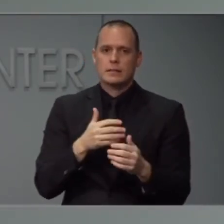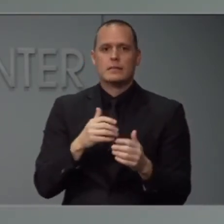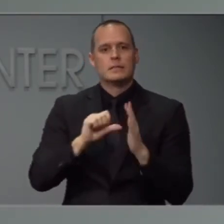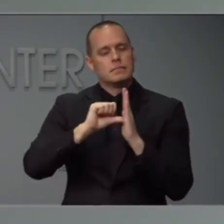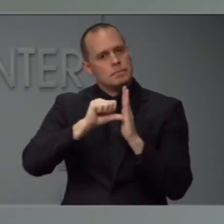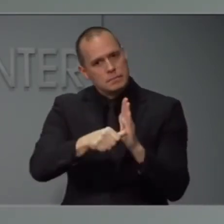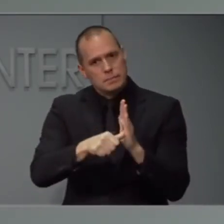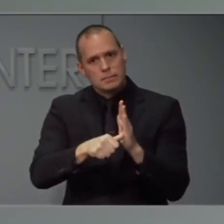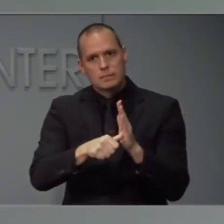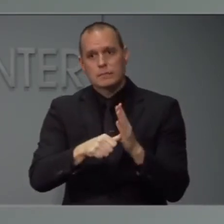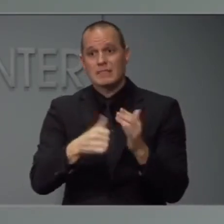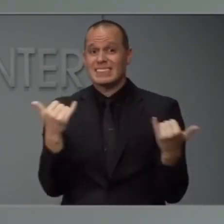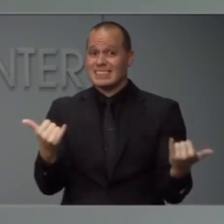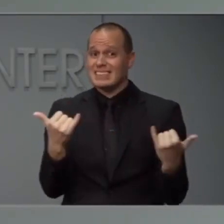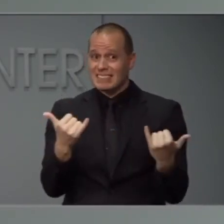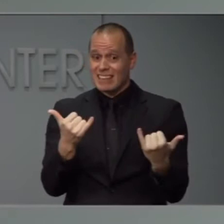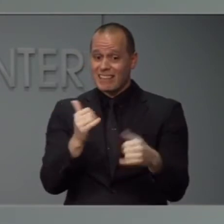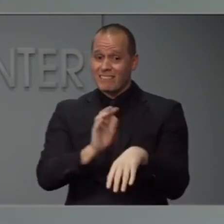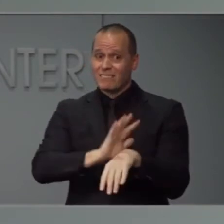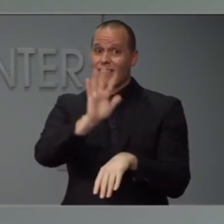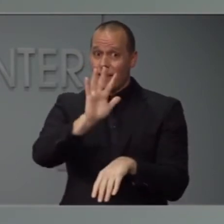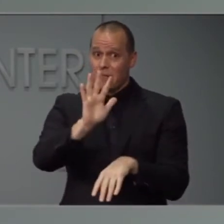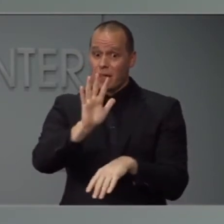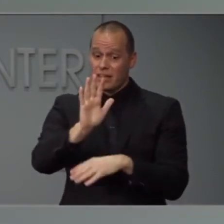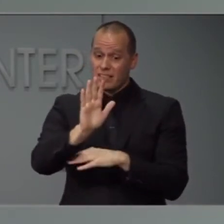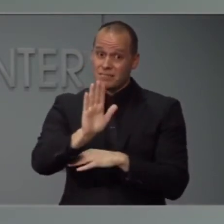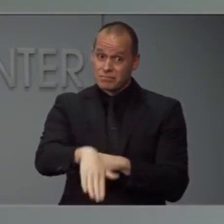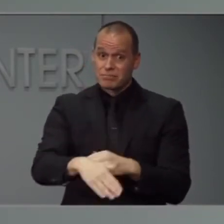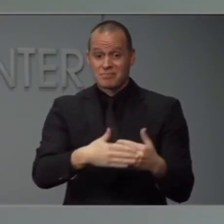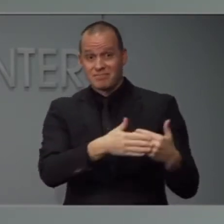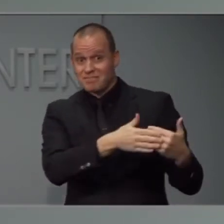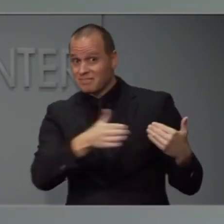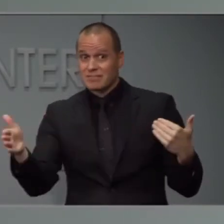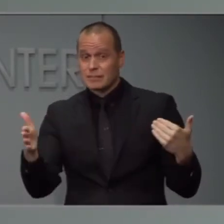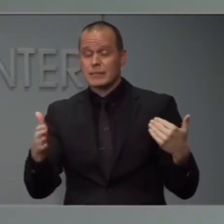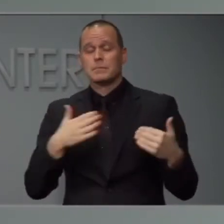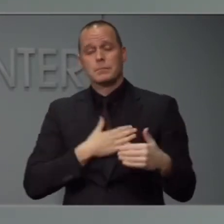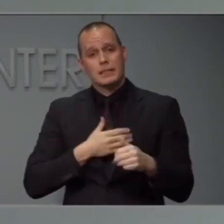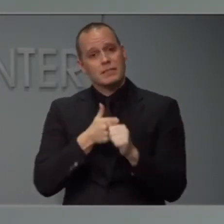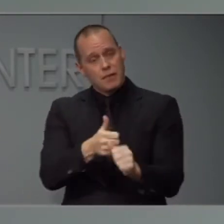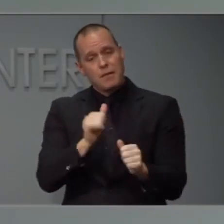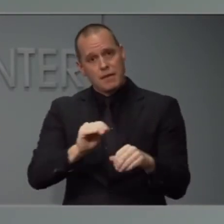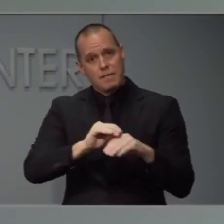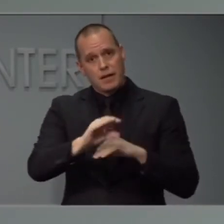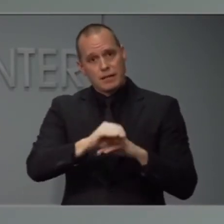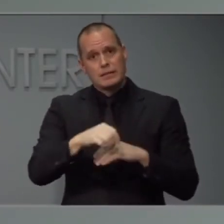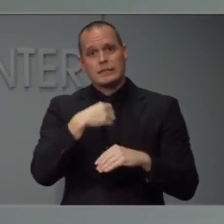the order goes in at five o'clock today to please, please heed that and stay at home. Thank you.